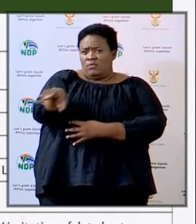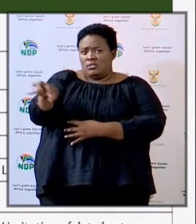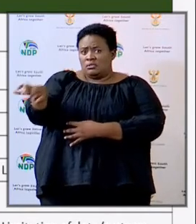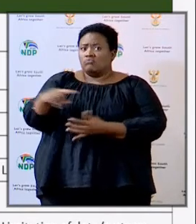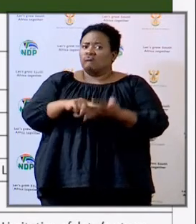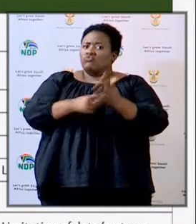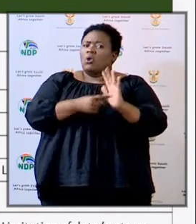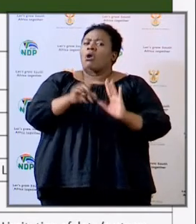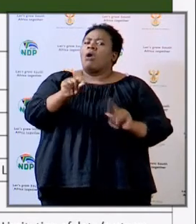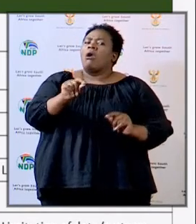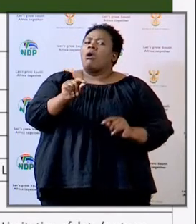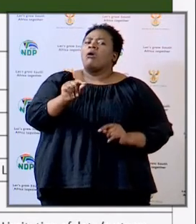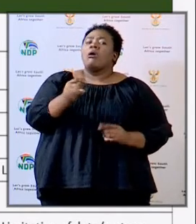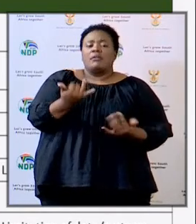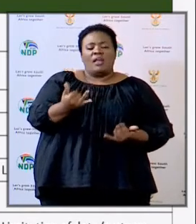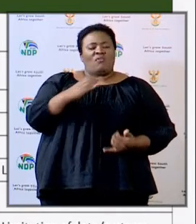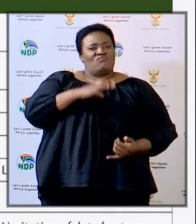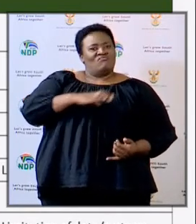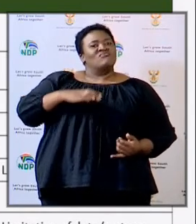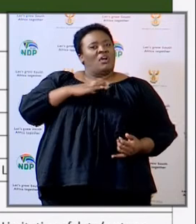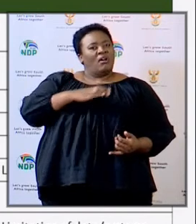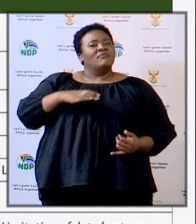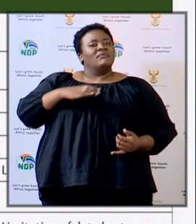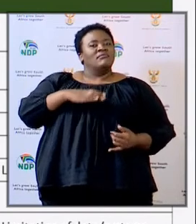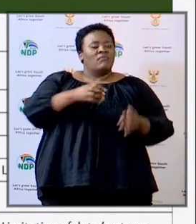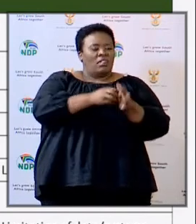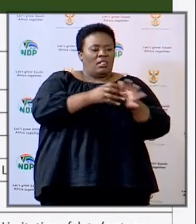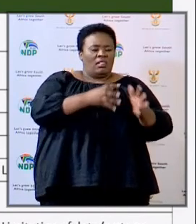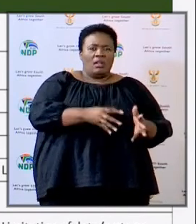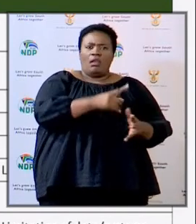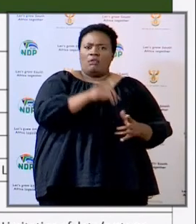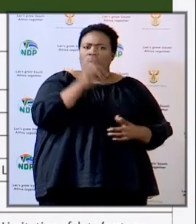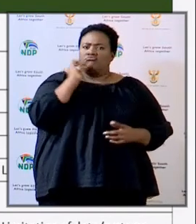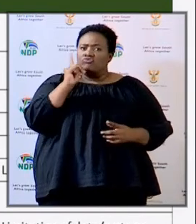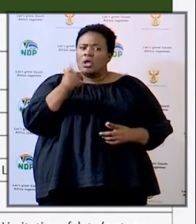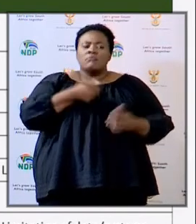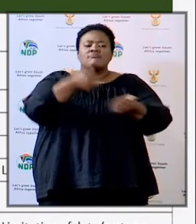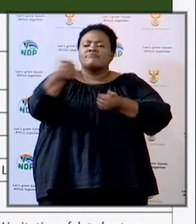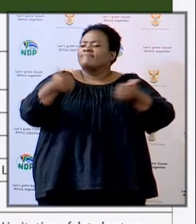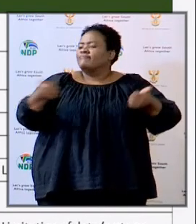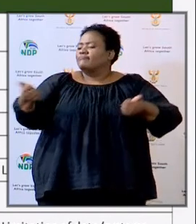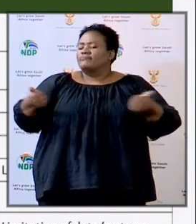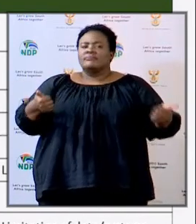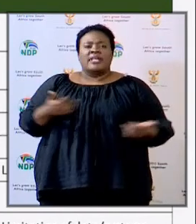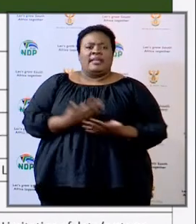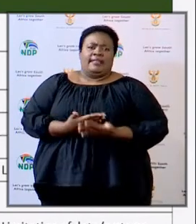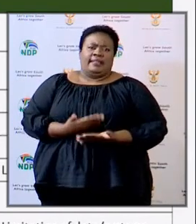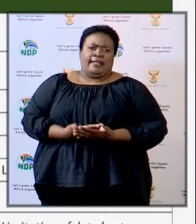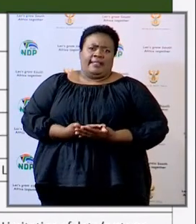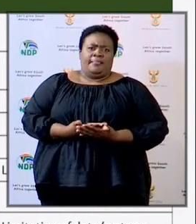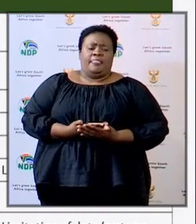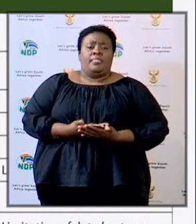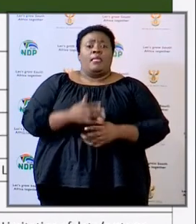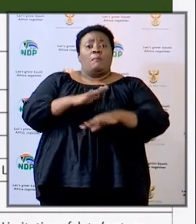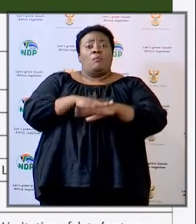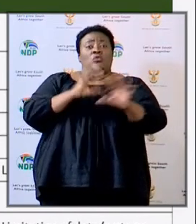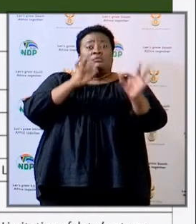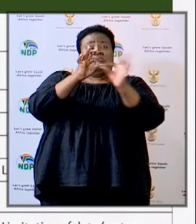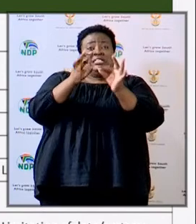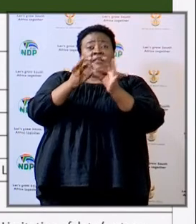you know, comfort levels to receive learners and teachers across the country. In particular,